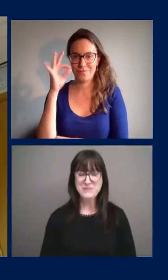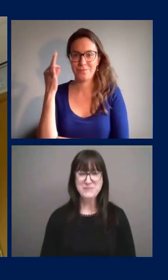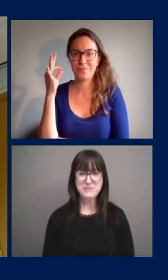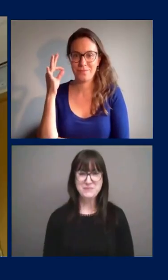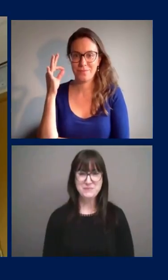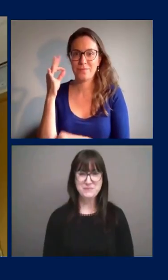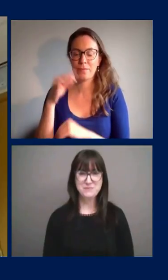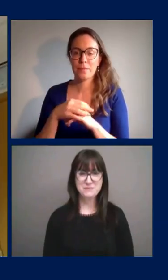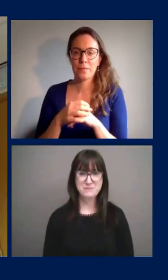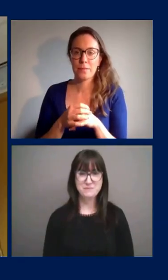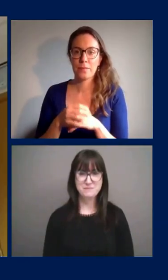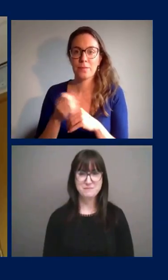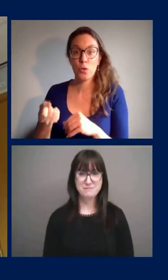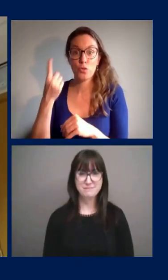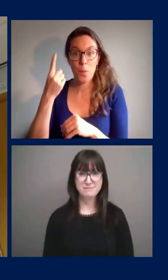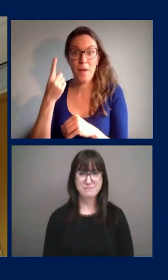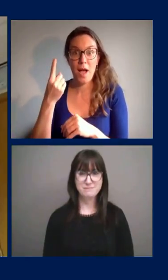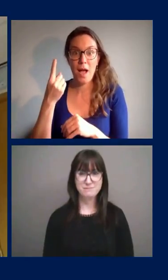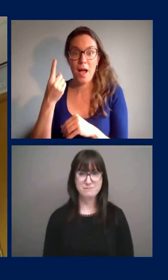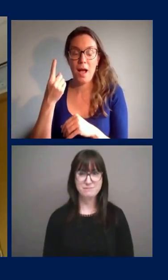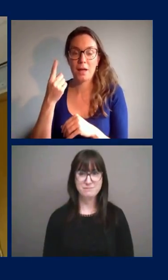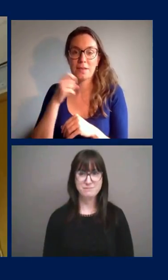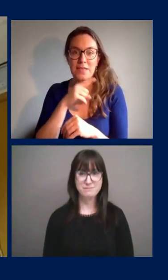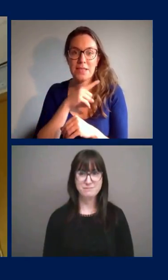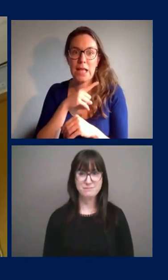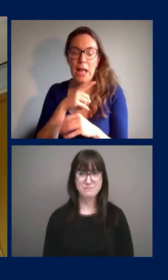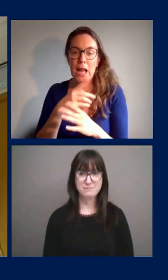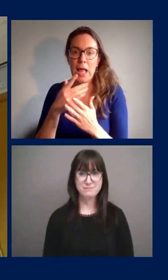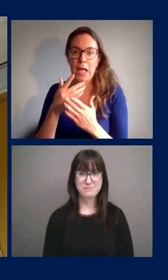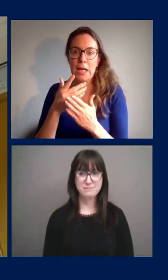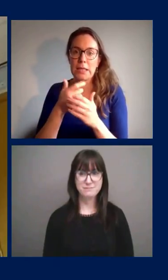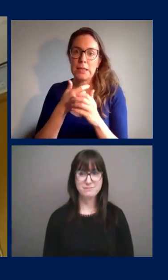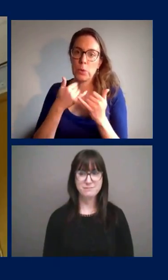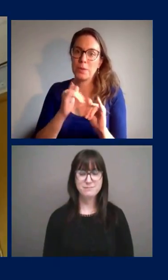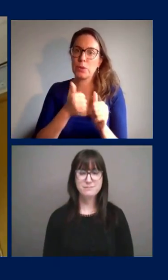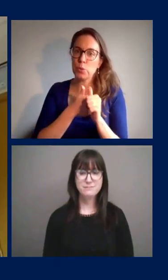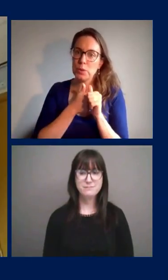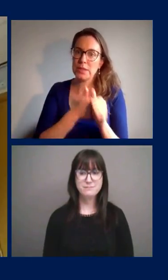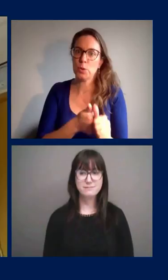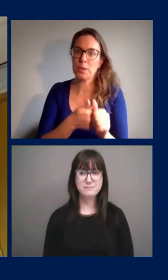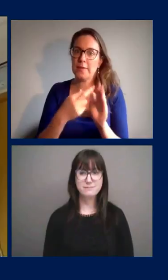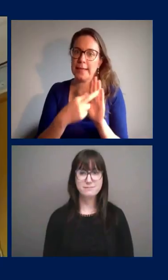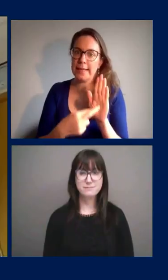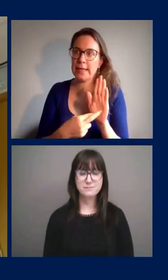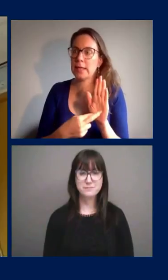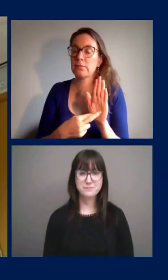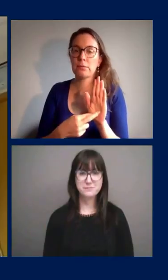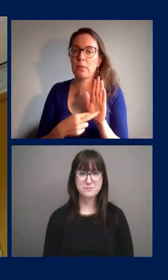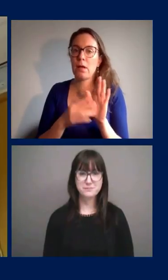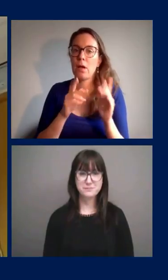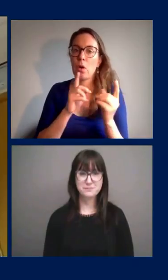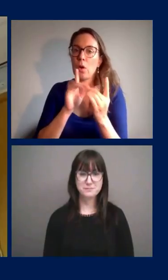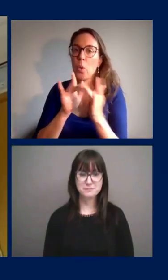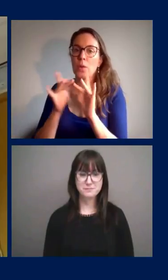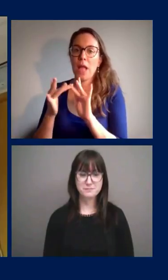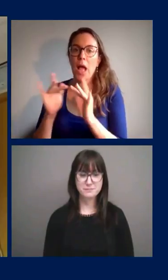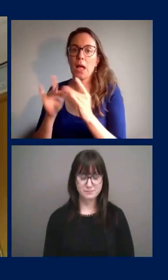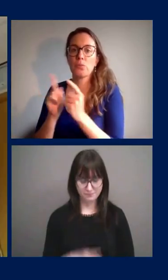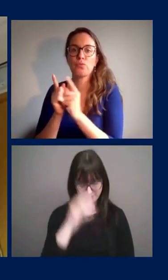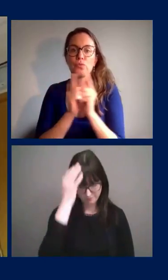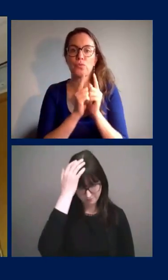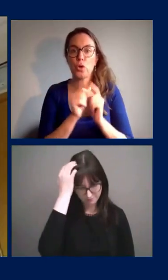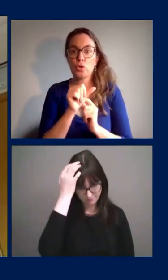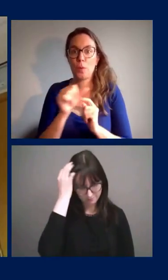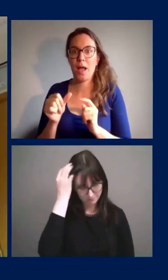de garder les relations avec juste les gens qui habitent avec vous uh et oui je comprends ça